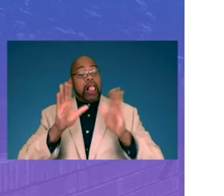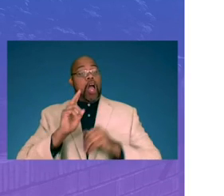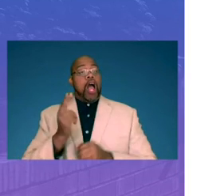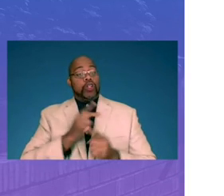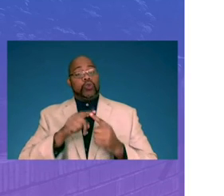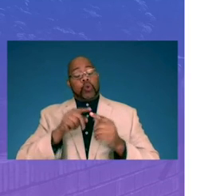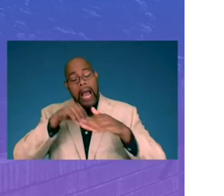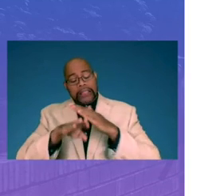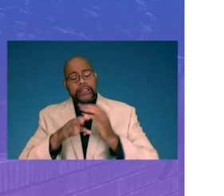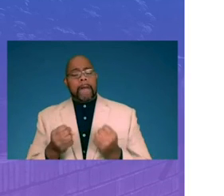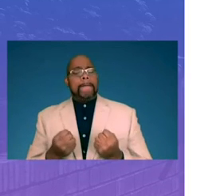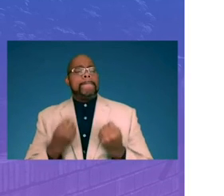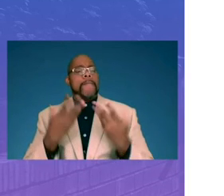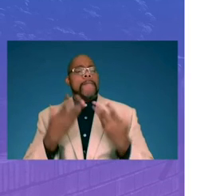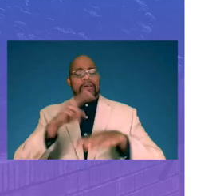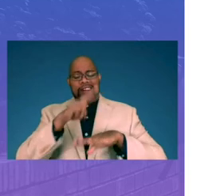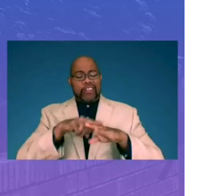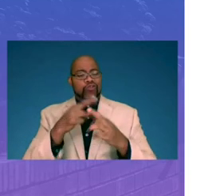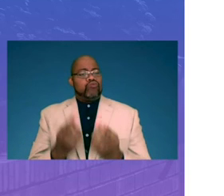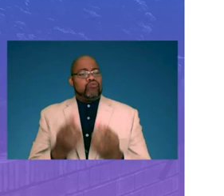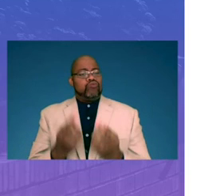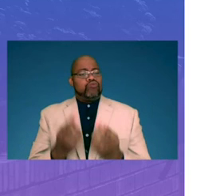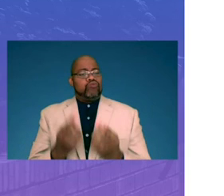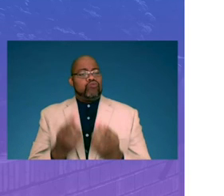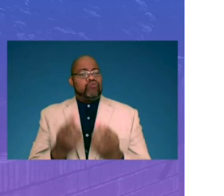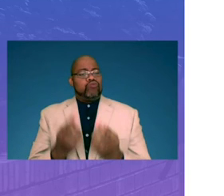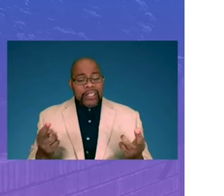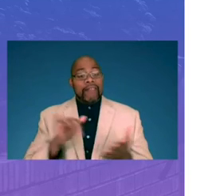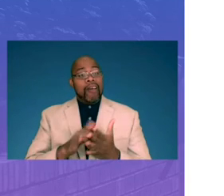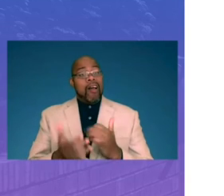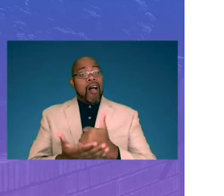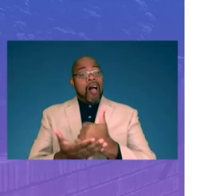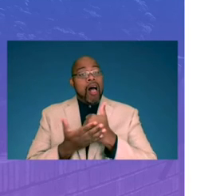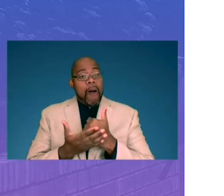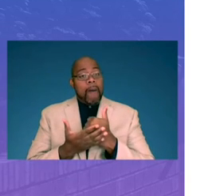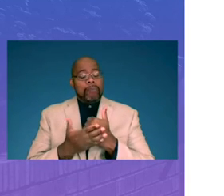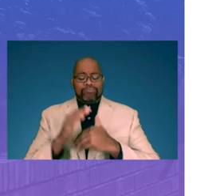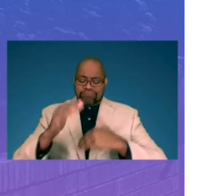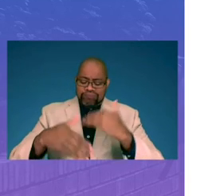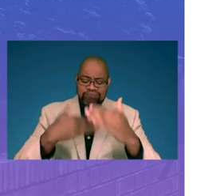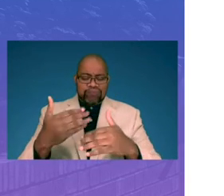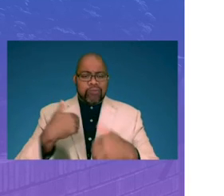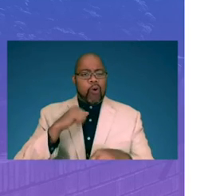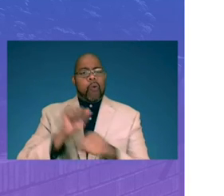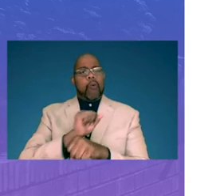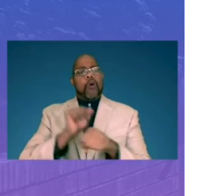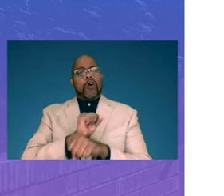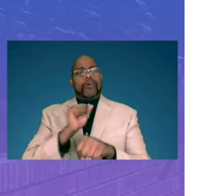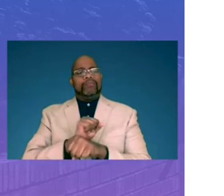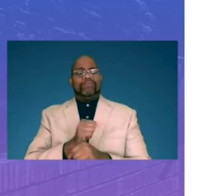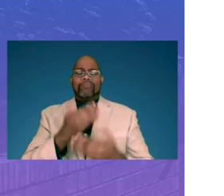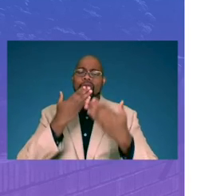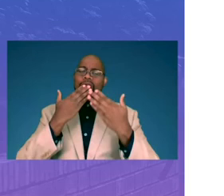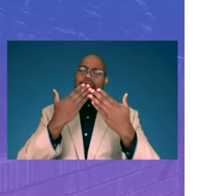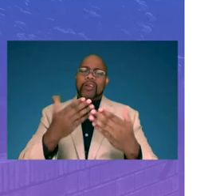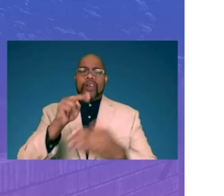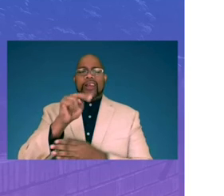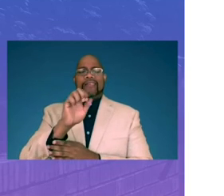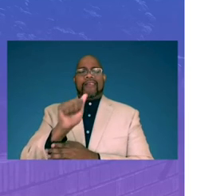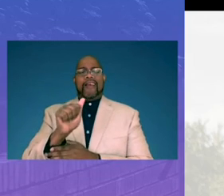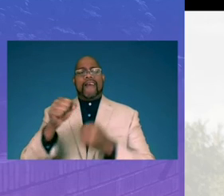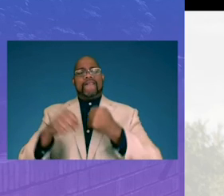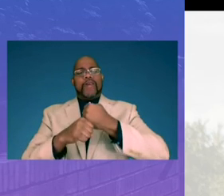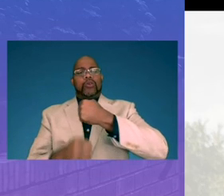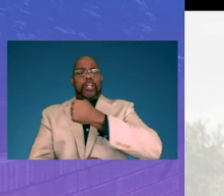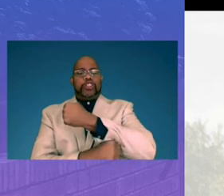access multiple national resources that have helped to accelerate our work. Thank you, NEA Foundation.